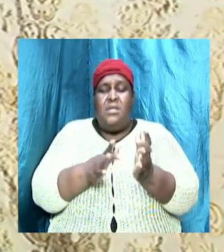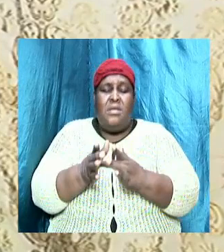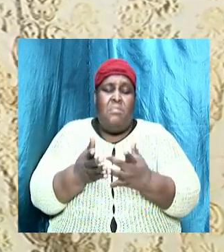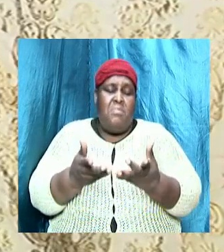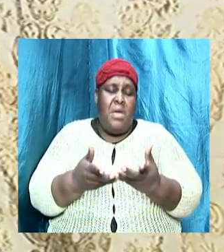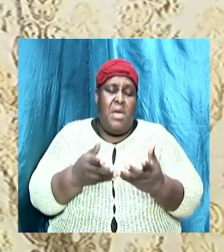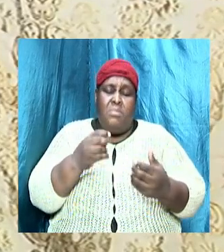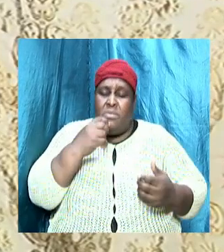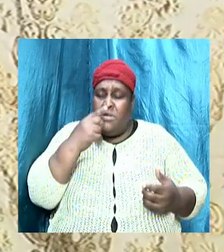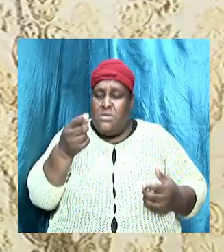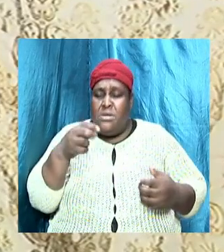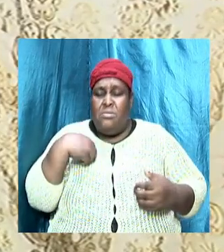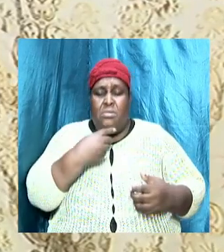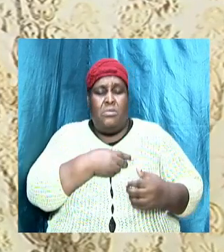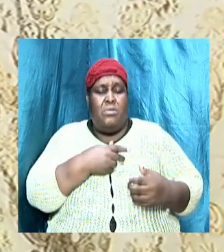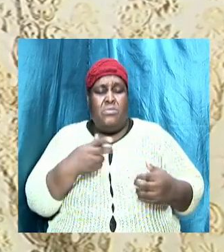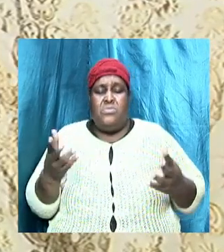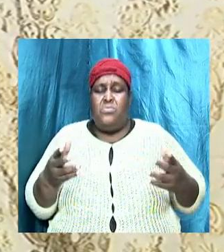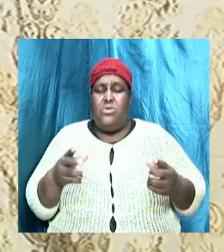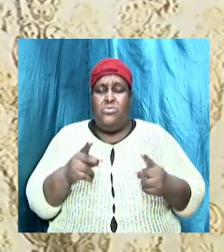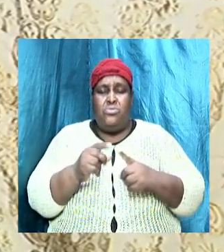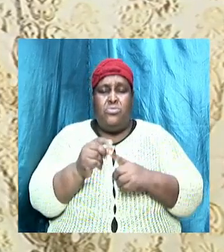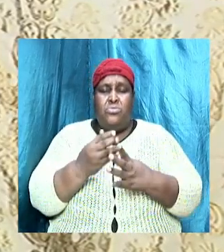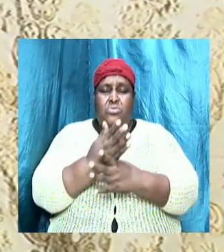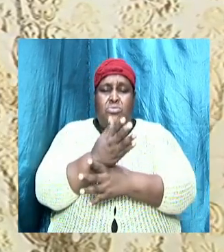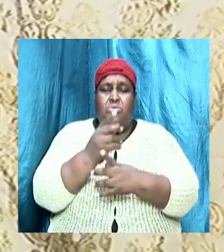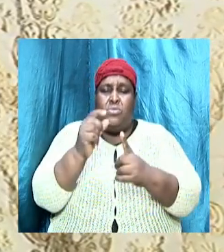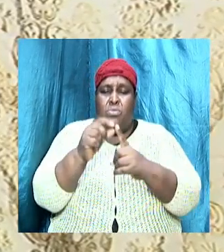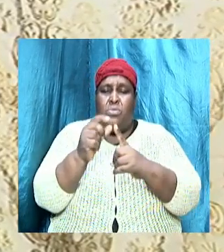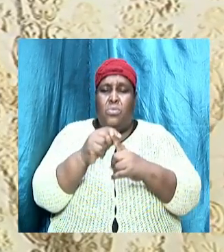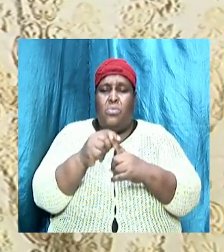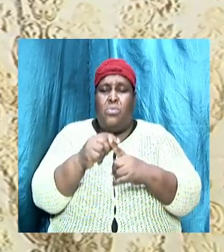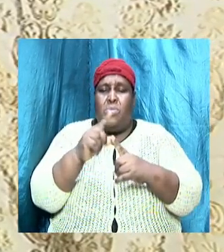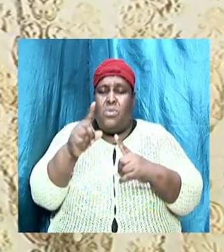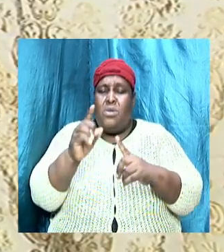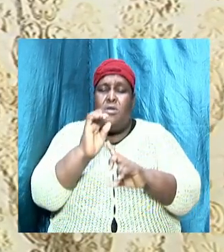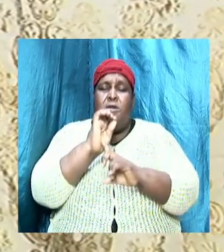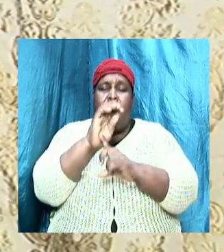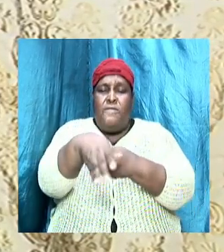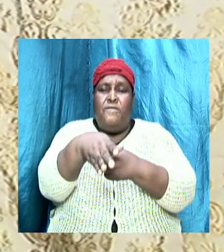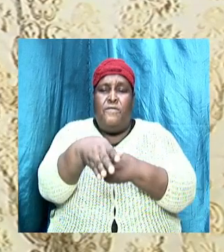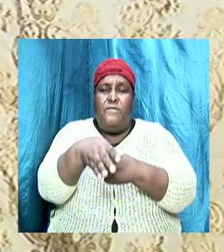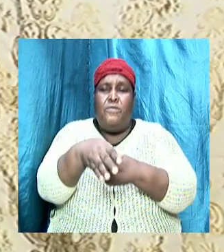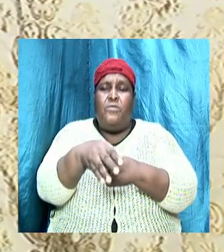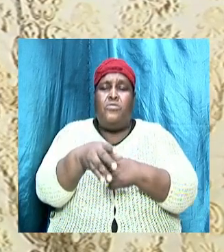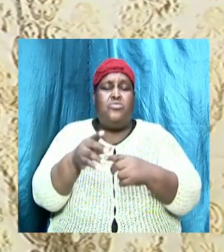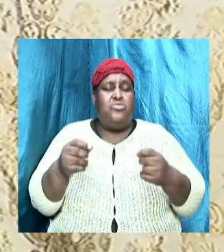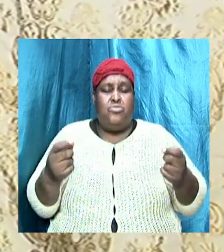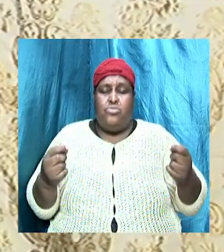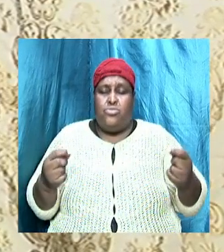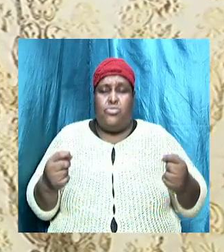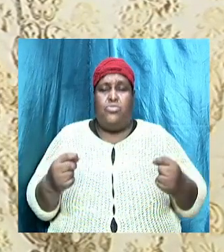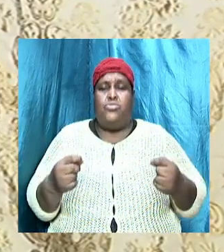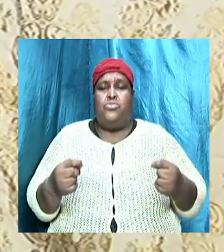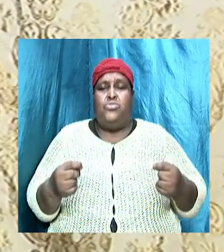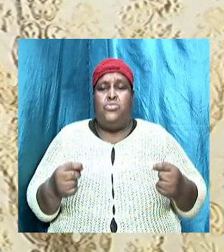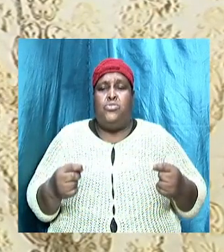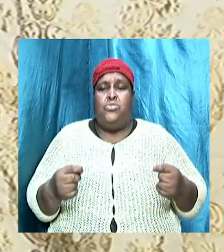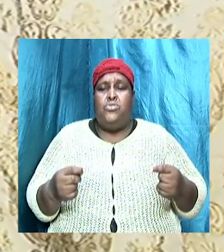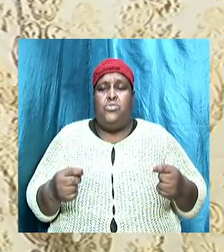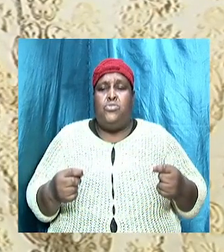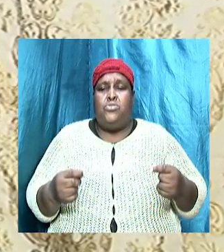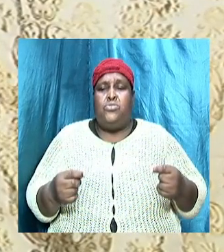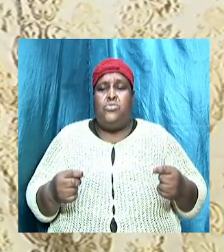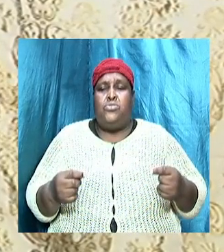to do, Jesus will tell us what to do through his word. But one thing, will not force us to do it. Amen. He will not